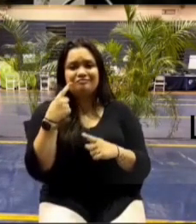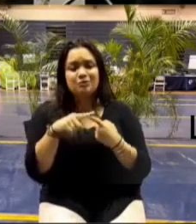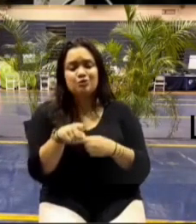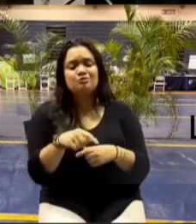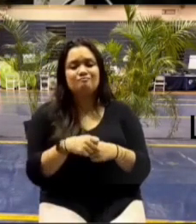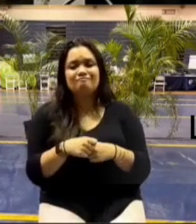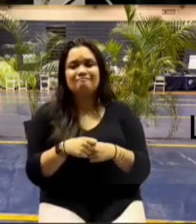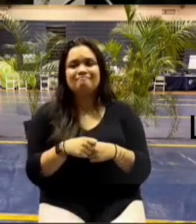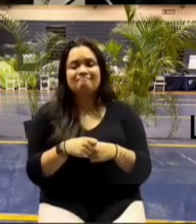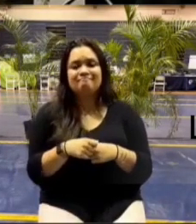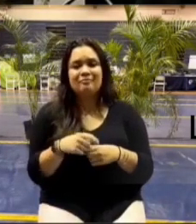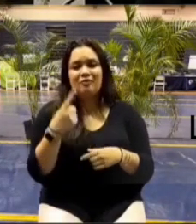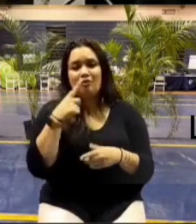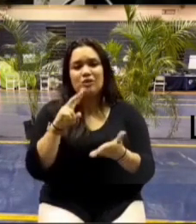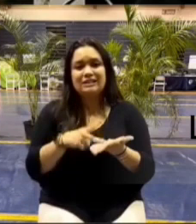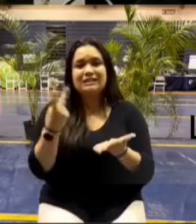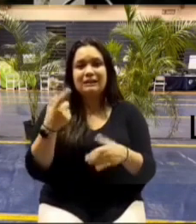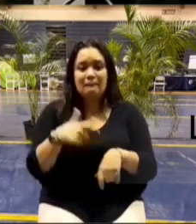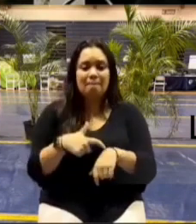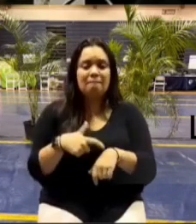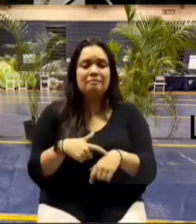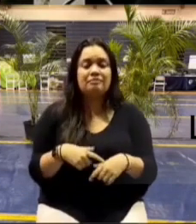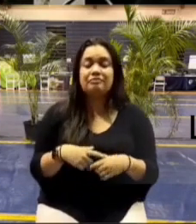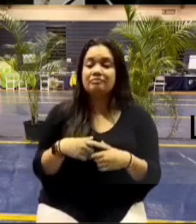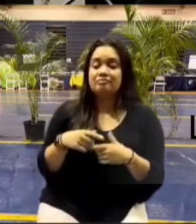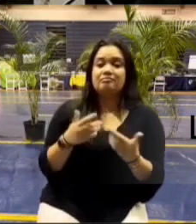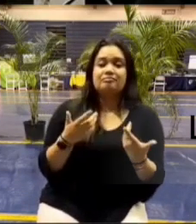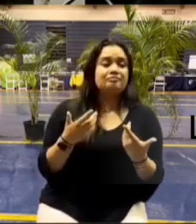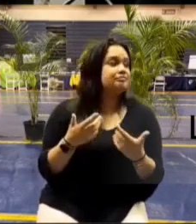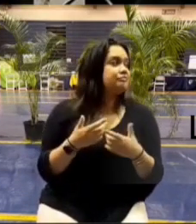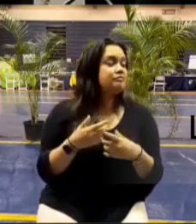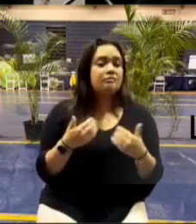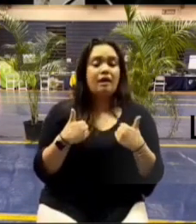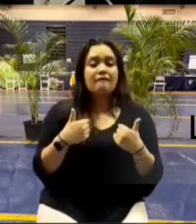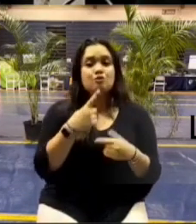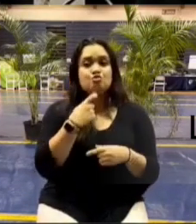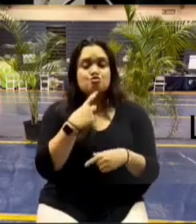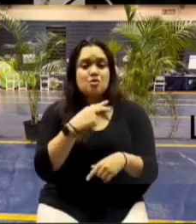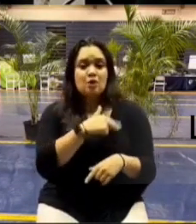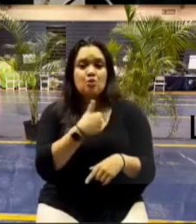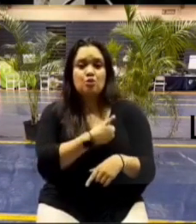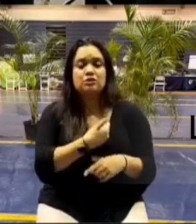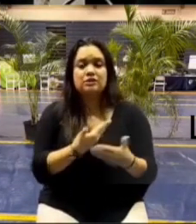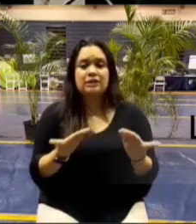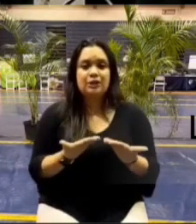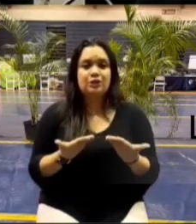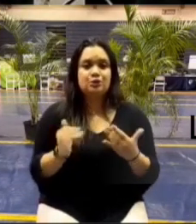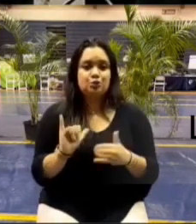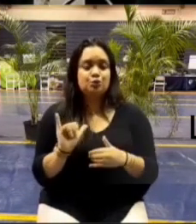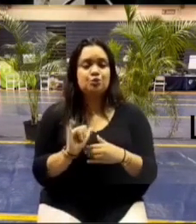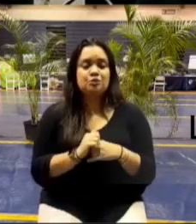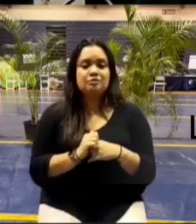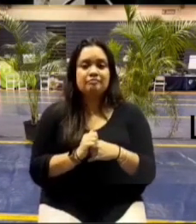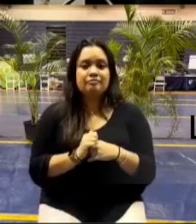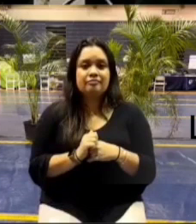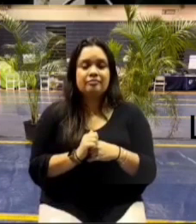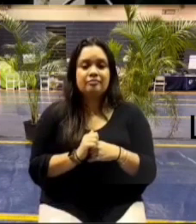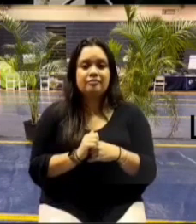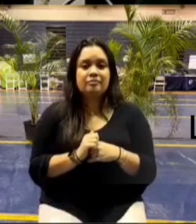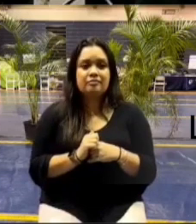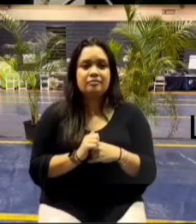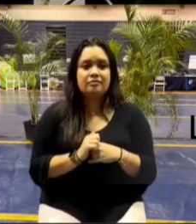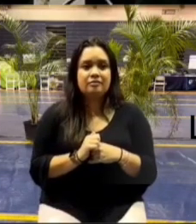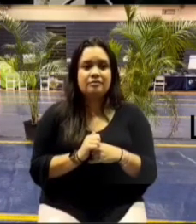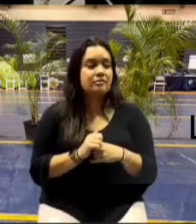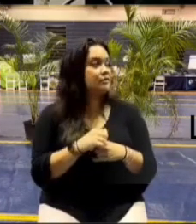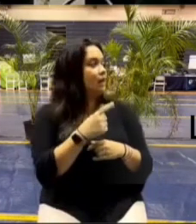thank you okay okay we also have i you know we have red cross here as well um again raise your hand i think what she was saying was she has to move